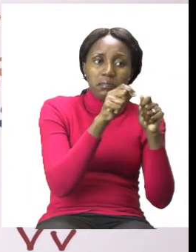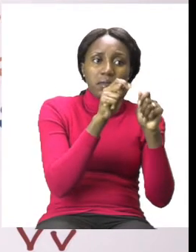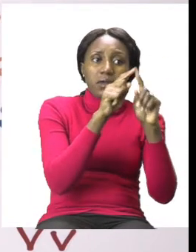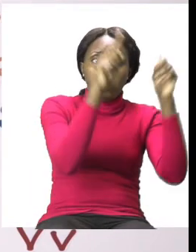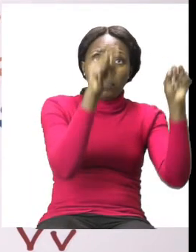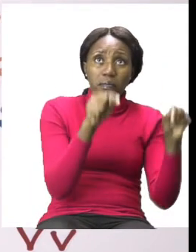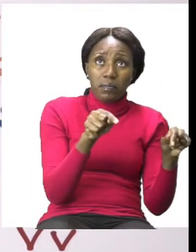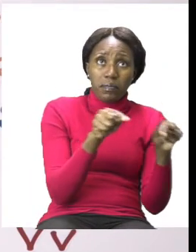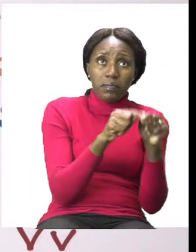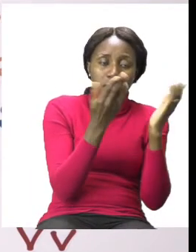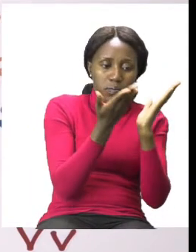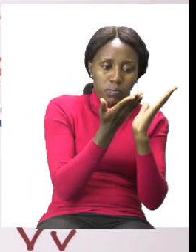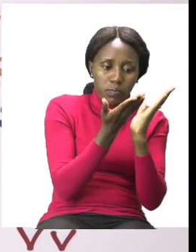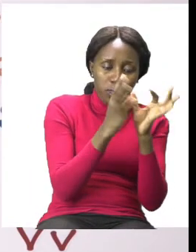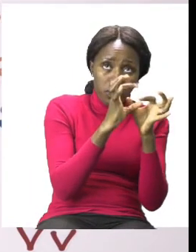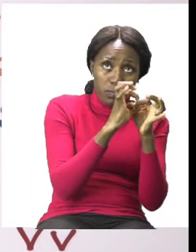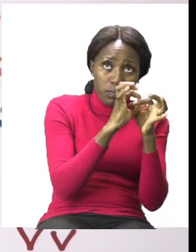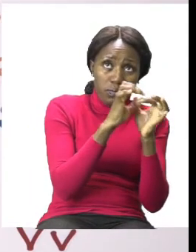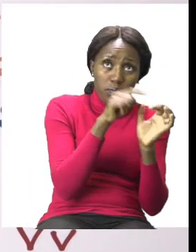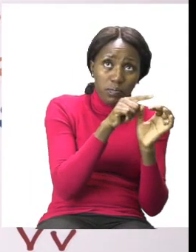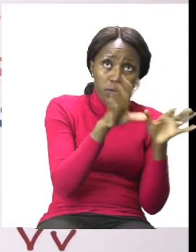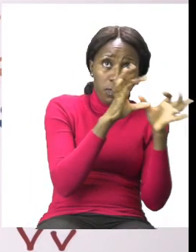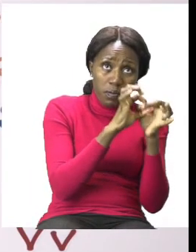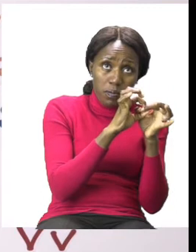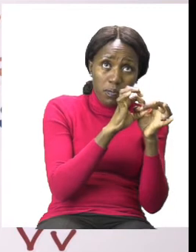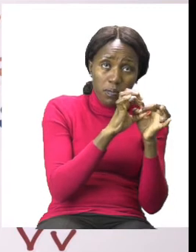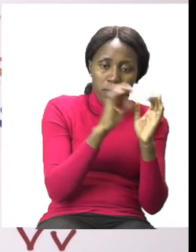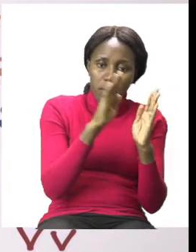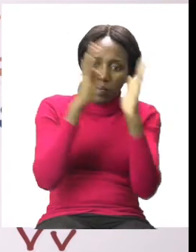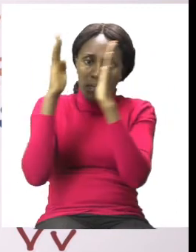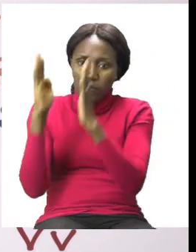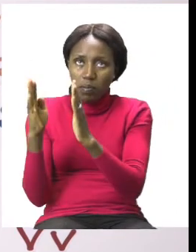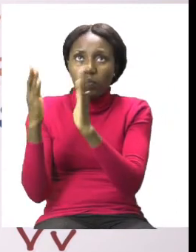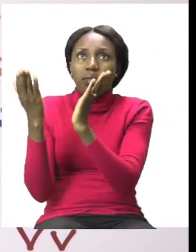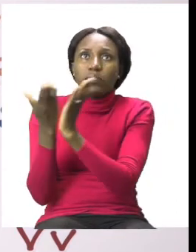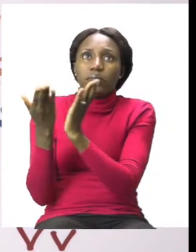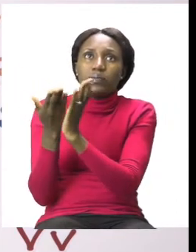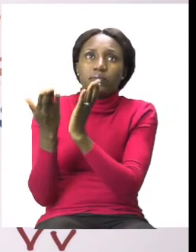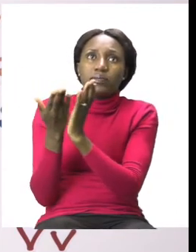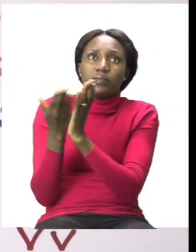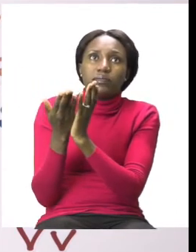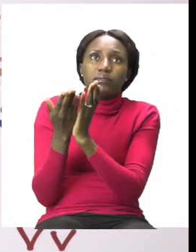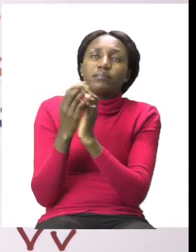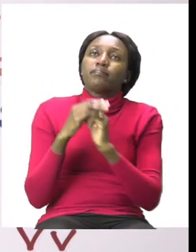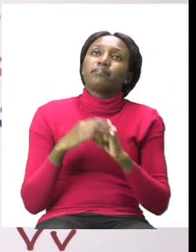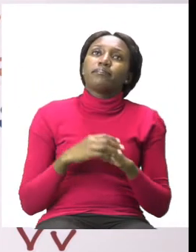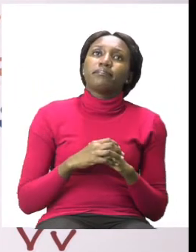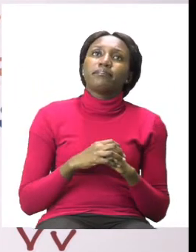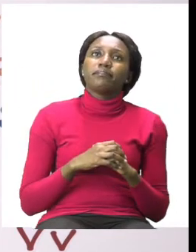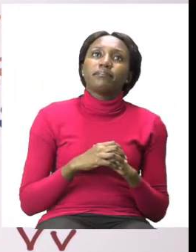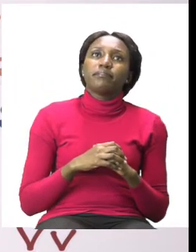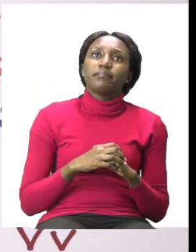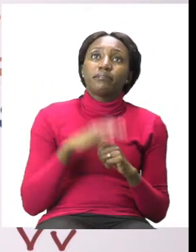at home. So I'm going to put what we do at home here. Then this one says at